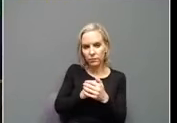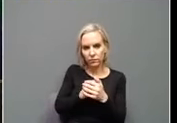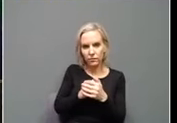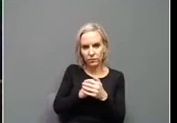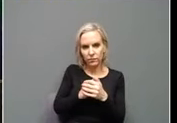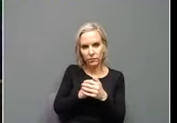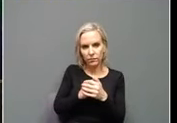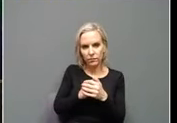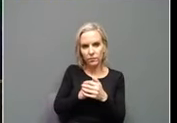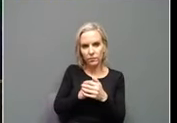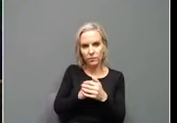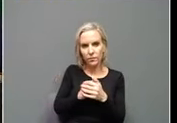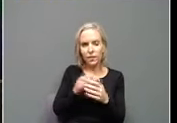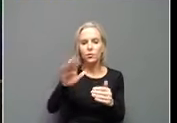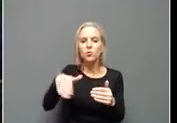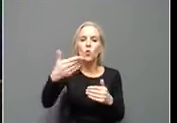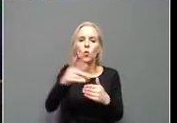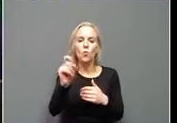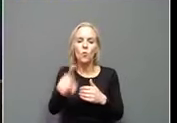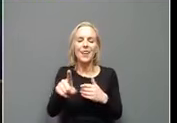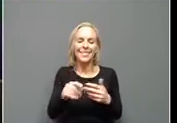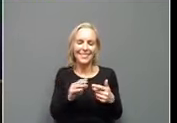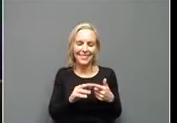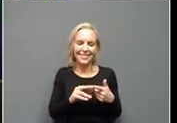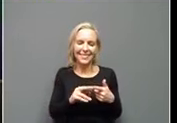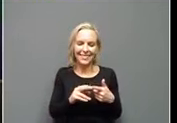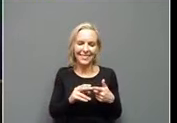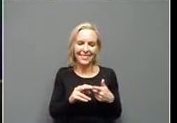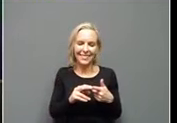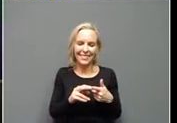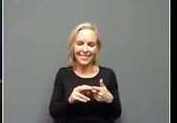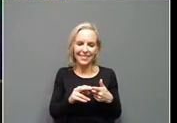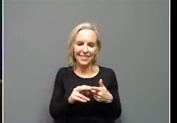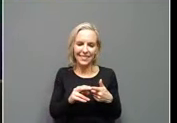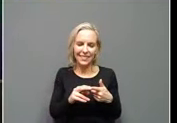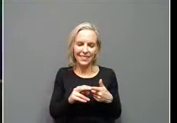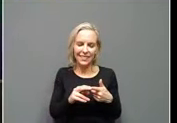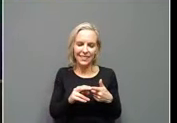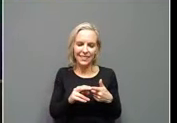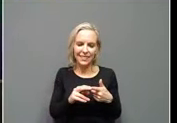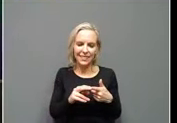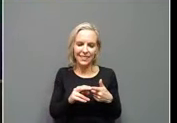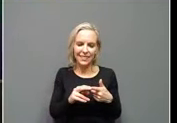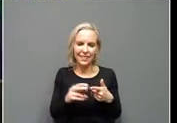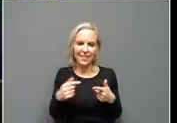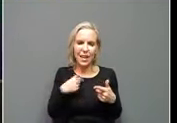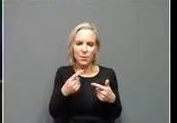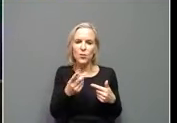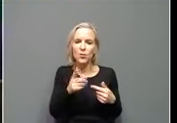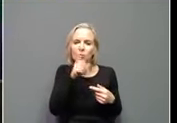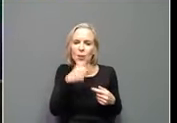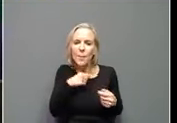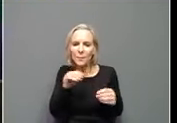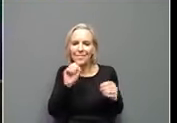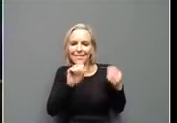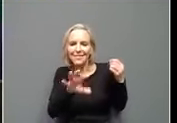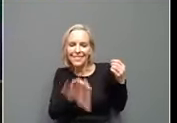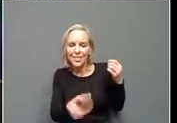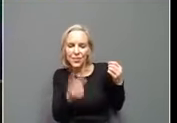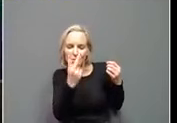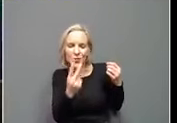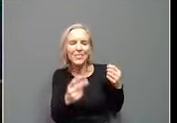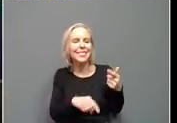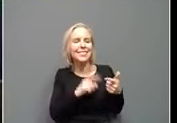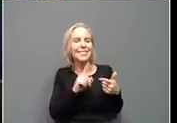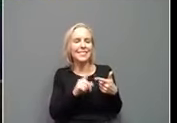Yeah. Go, go with your next one and I'll hit your first one. All right. I'm sneaking two in. So, and then before that, um,